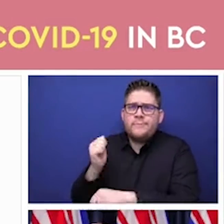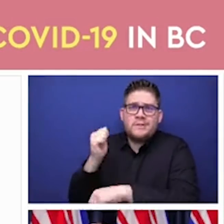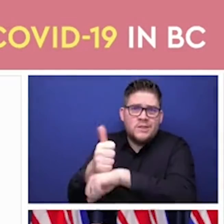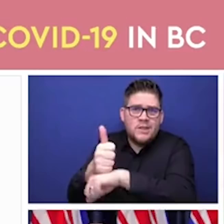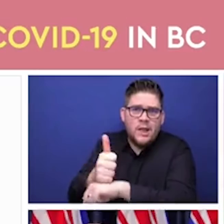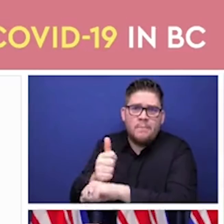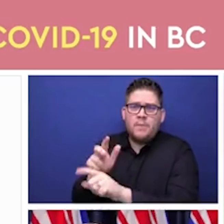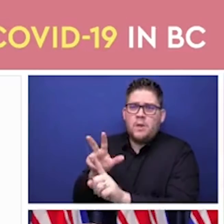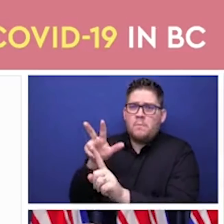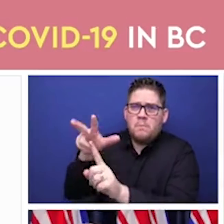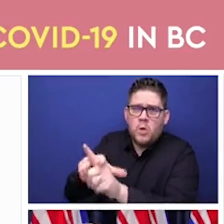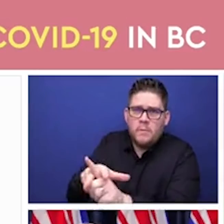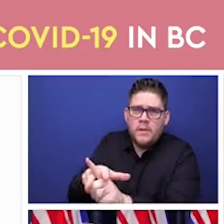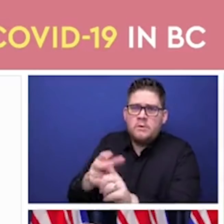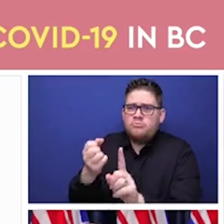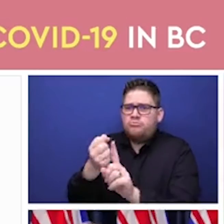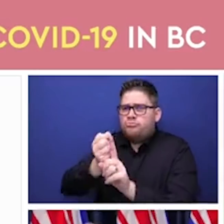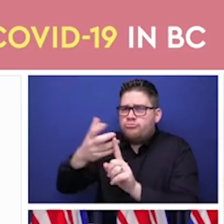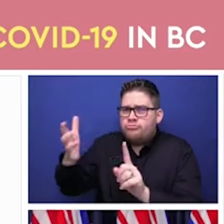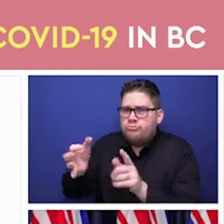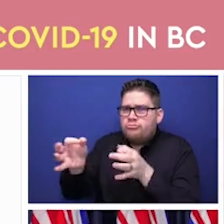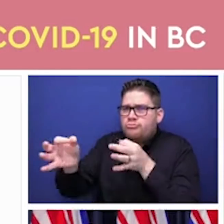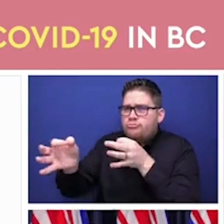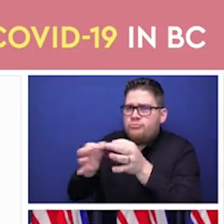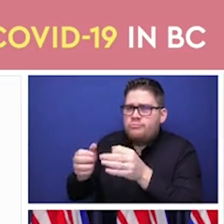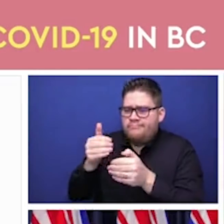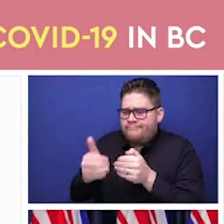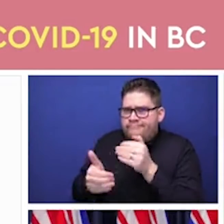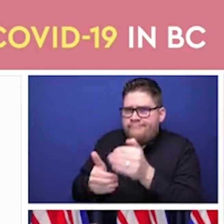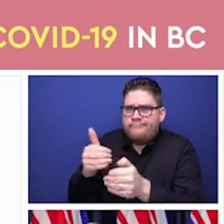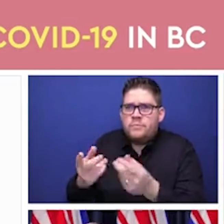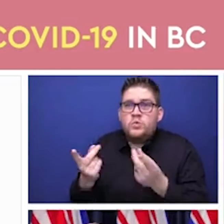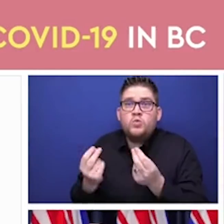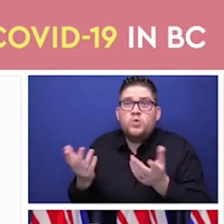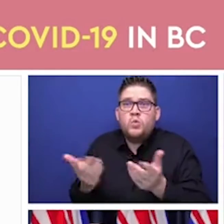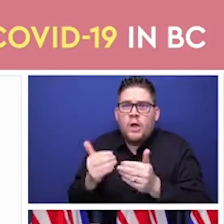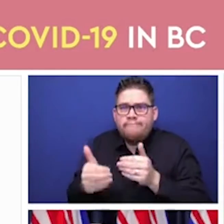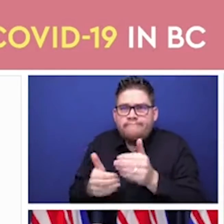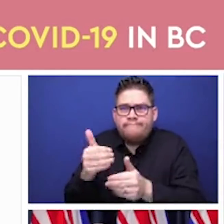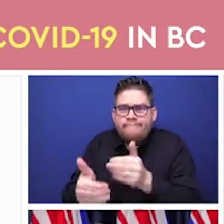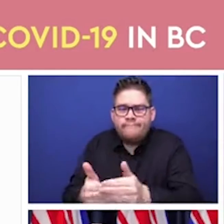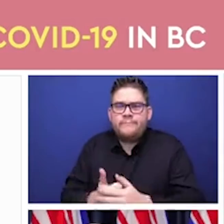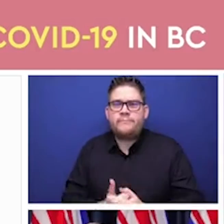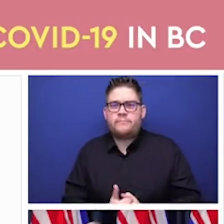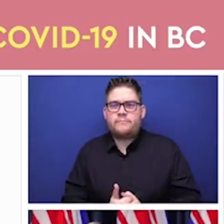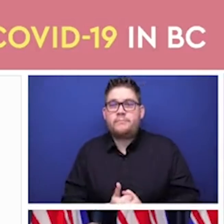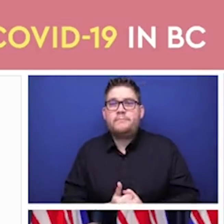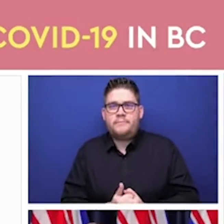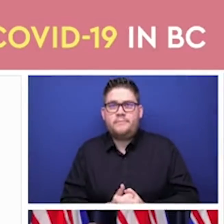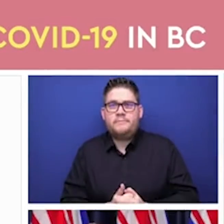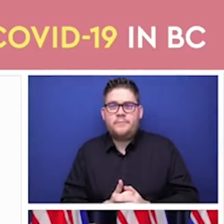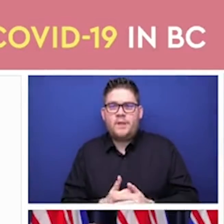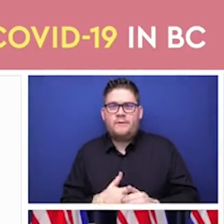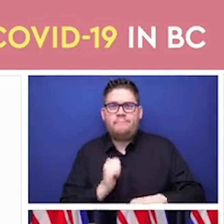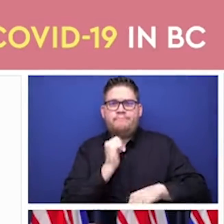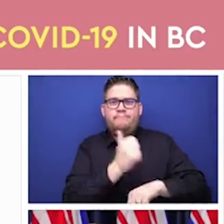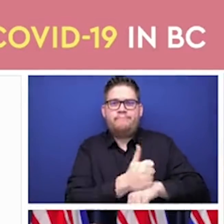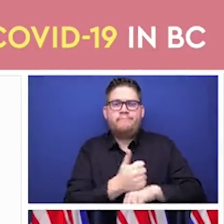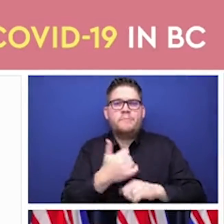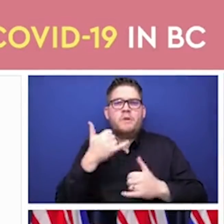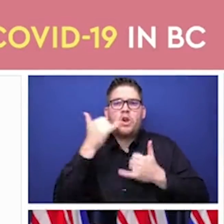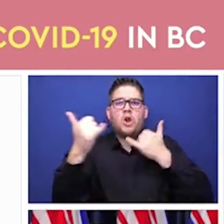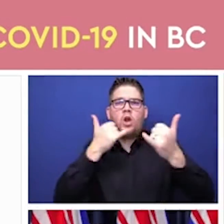Every health authority will have a call centre with a unique number. The appointments can be made for the available clinics in these